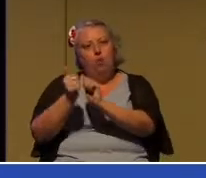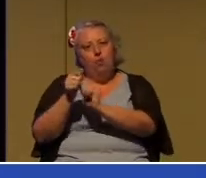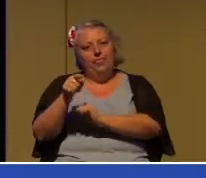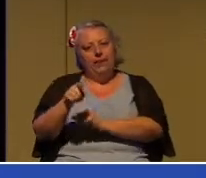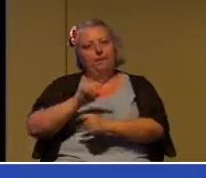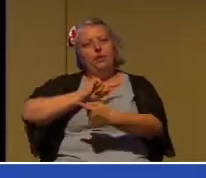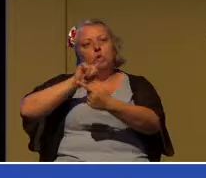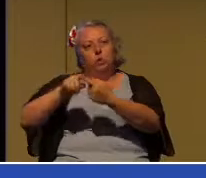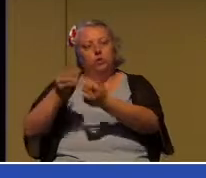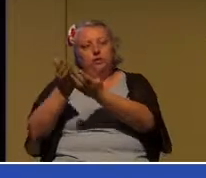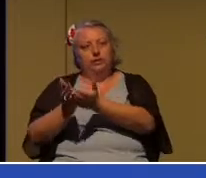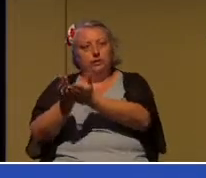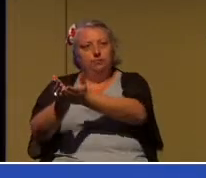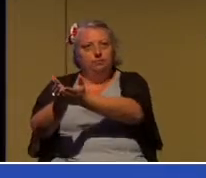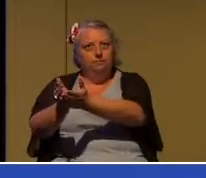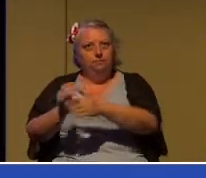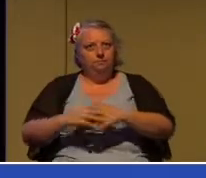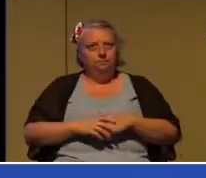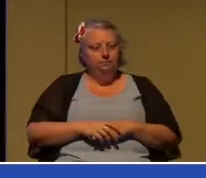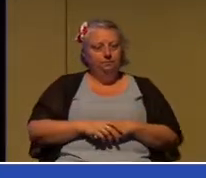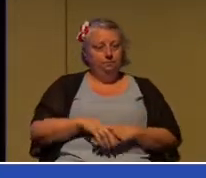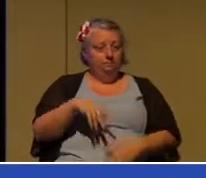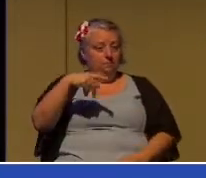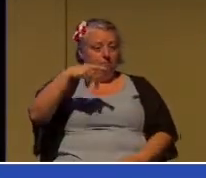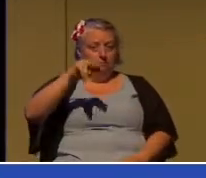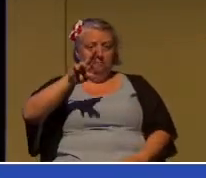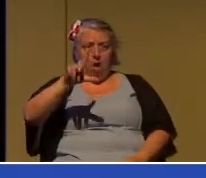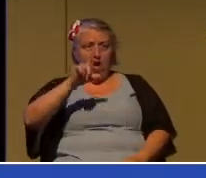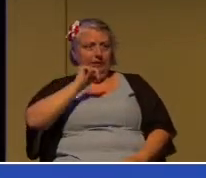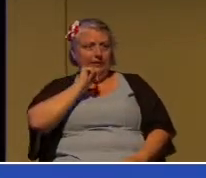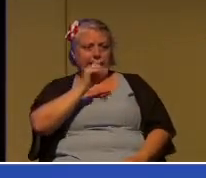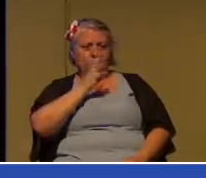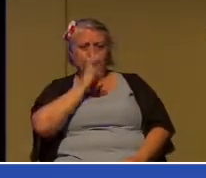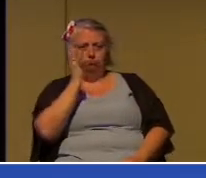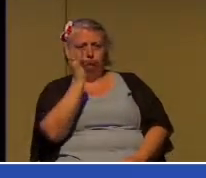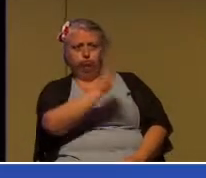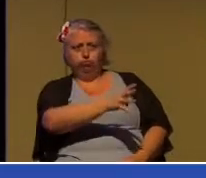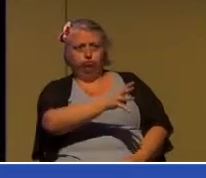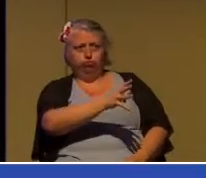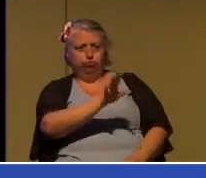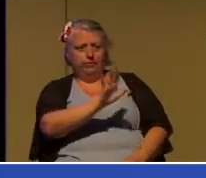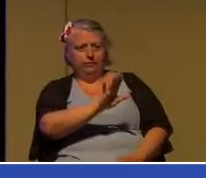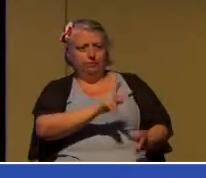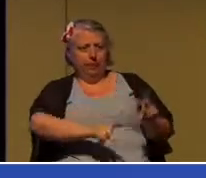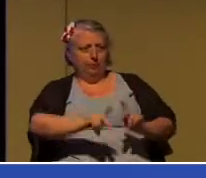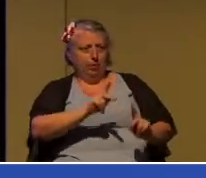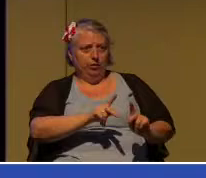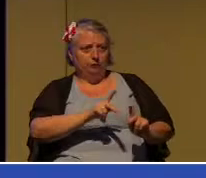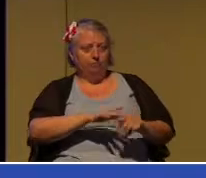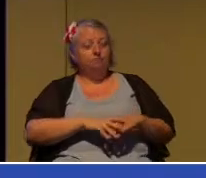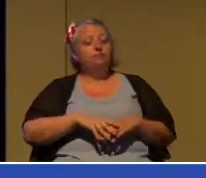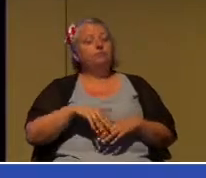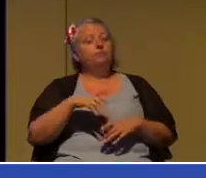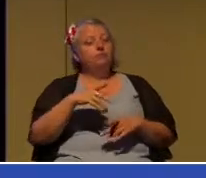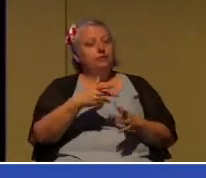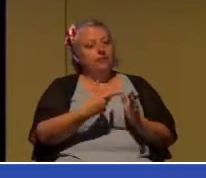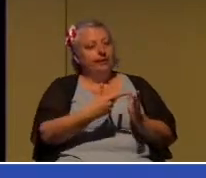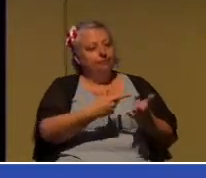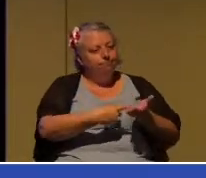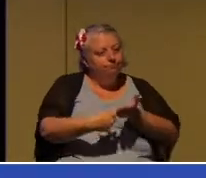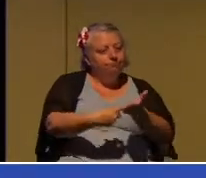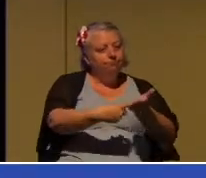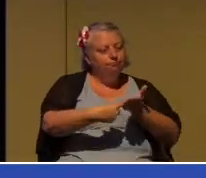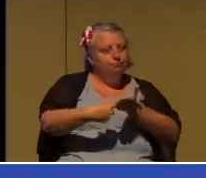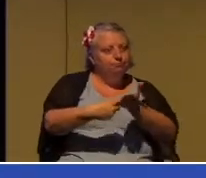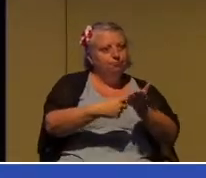See, Paul didn't just abandon his people, he brought closure to the relationship.